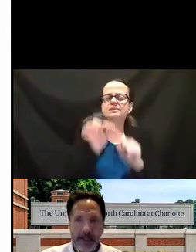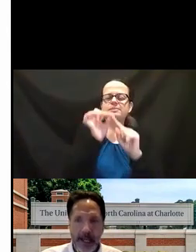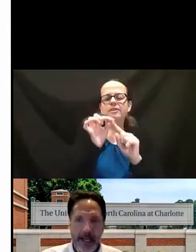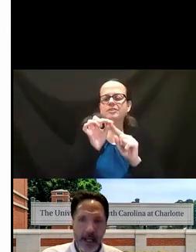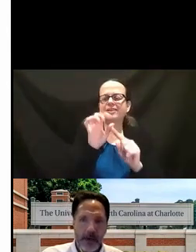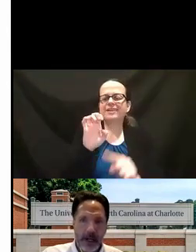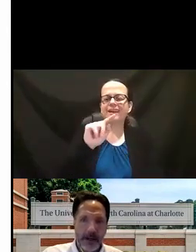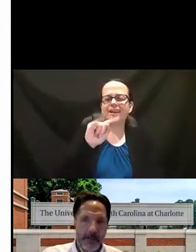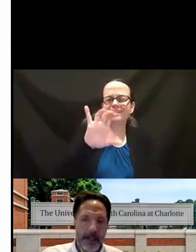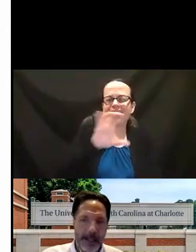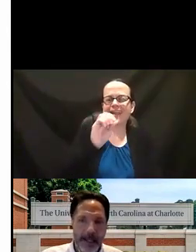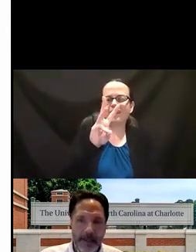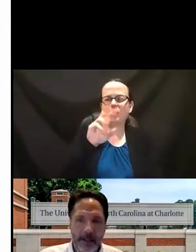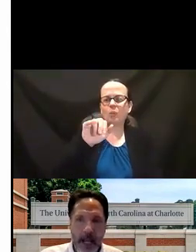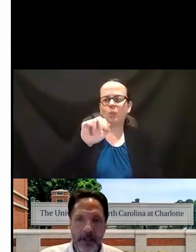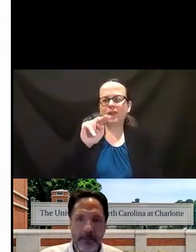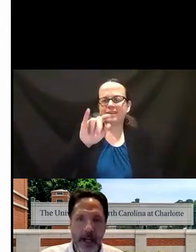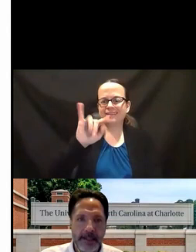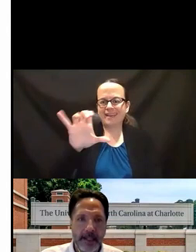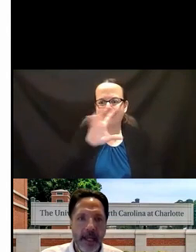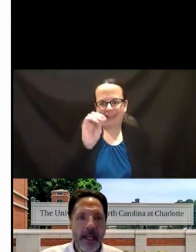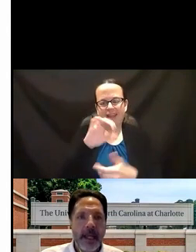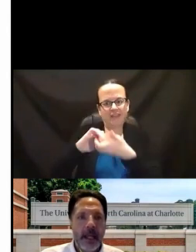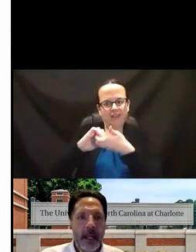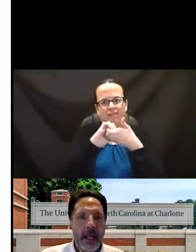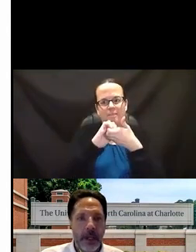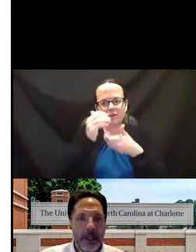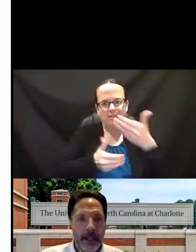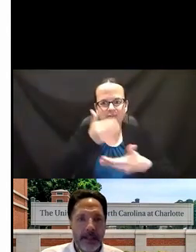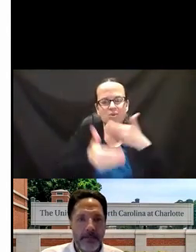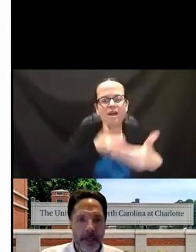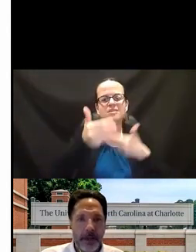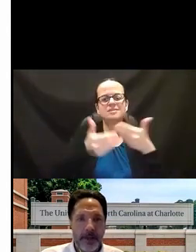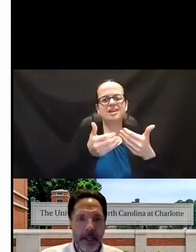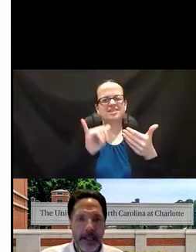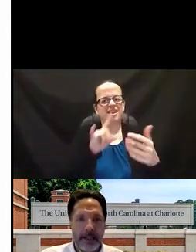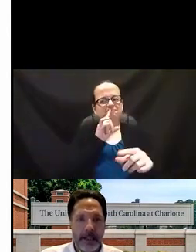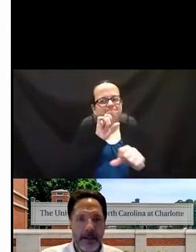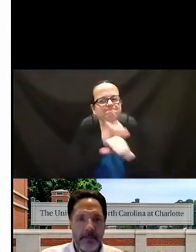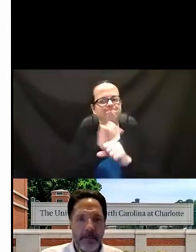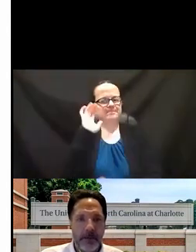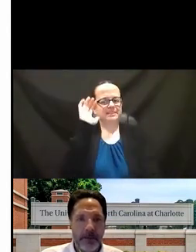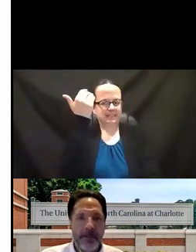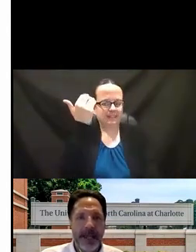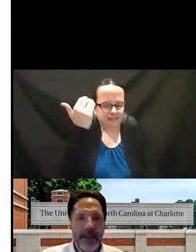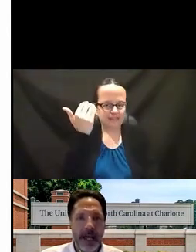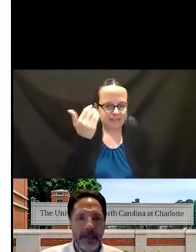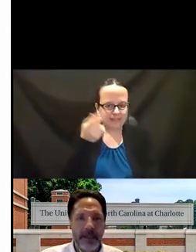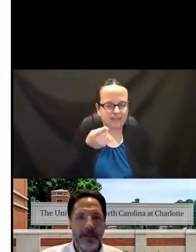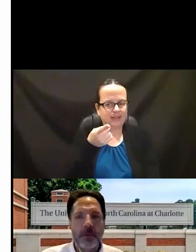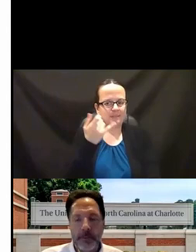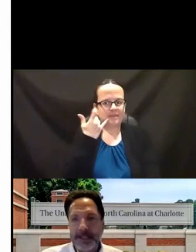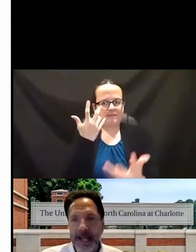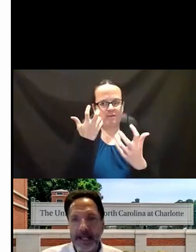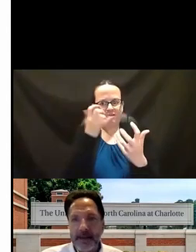NTAC and WINTAC and now in our NTAC, the collaborative process, it really does appear that, you know, to make that,